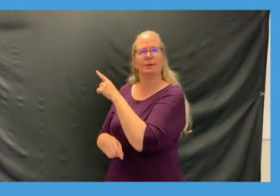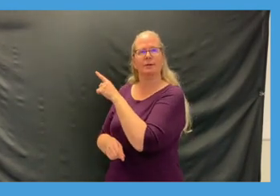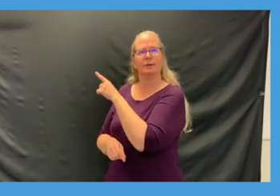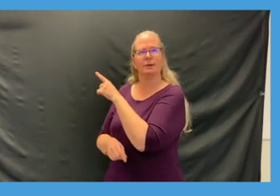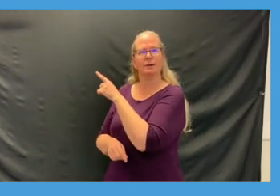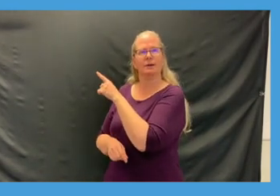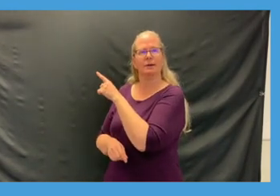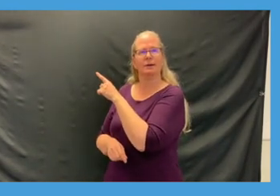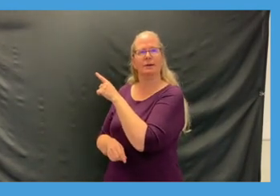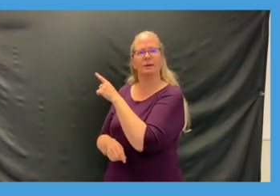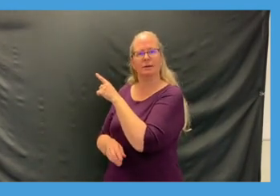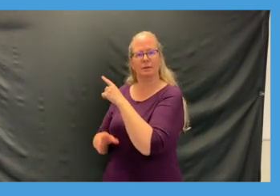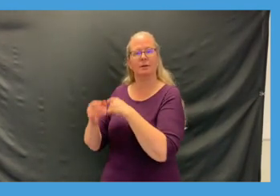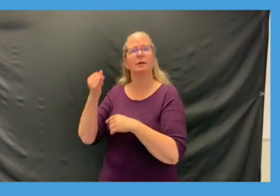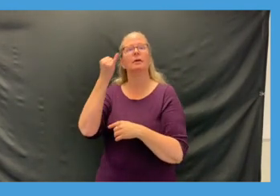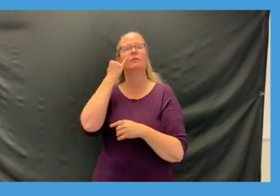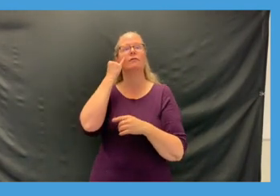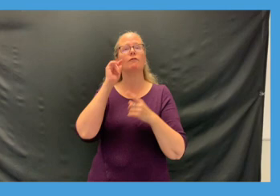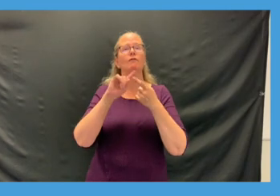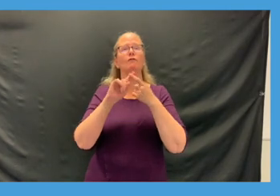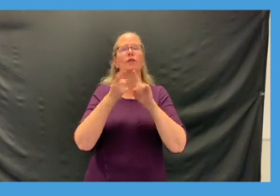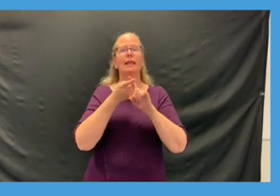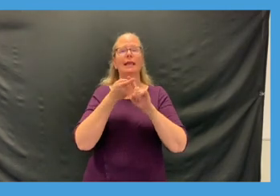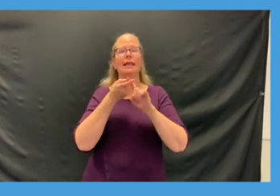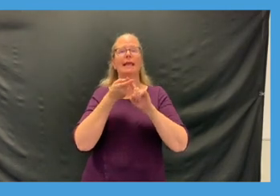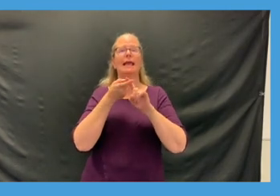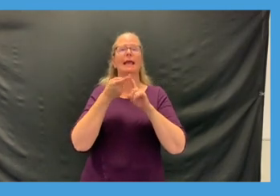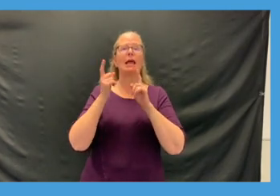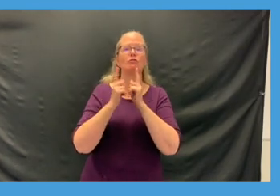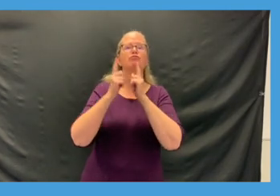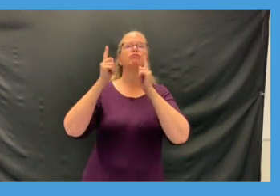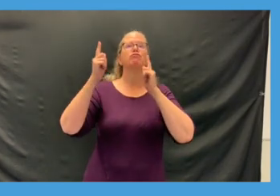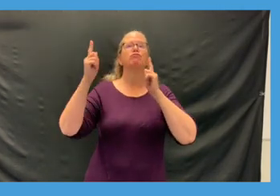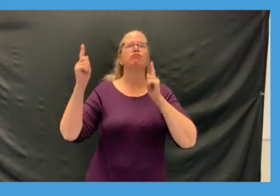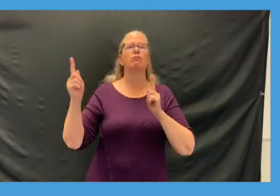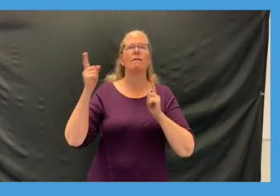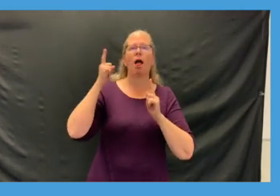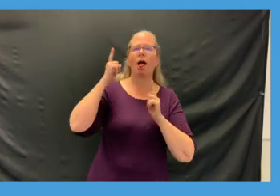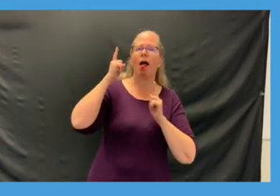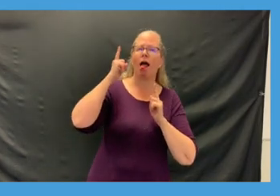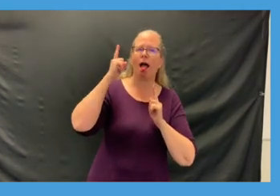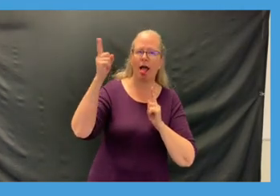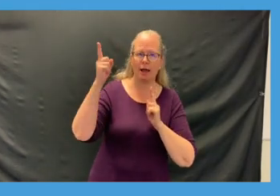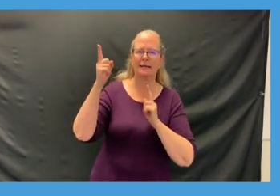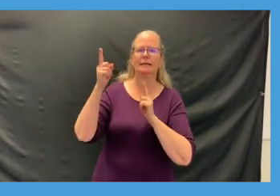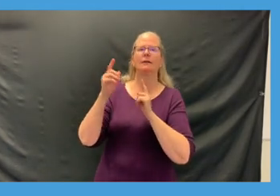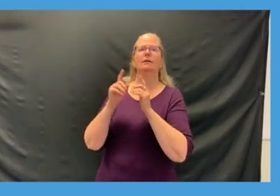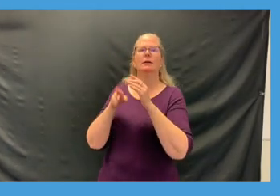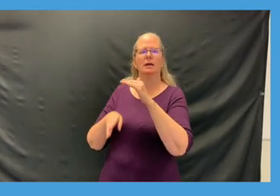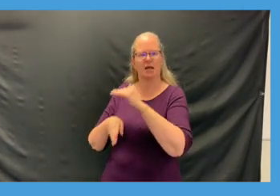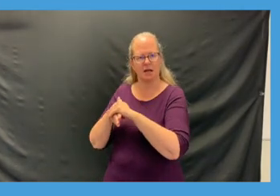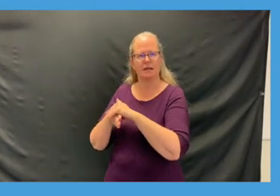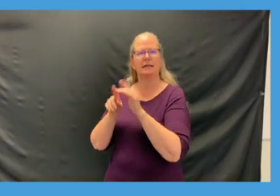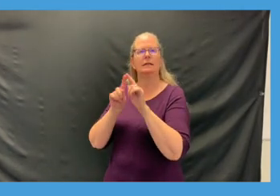distance go a little bit farther apart from each other just remember to keep passing trying different feet